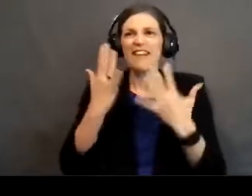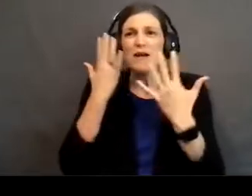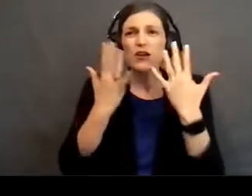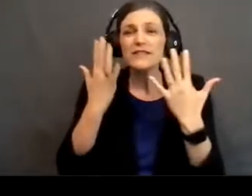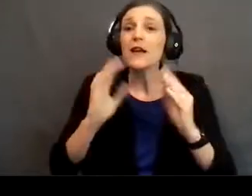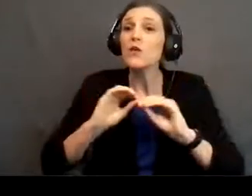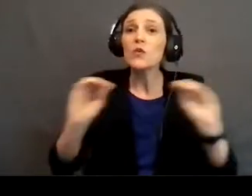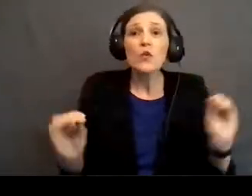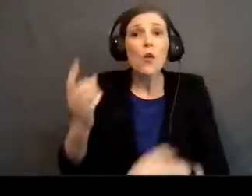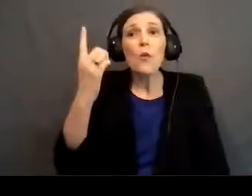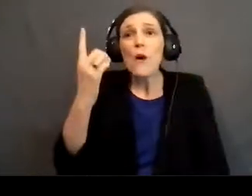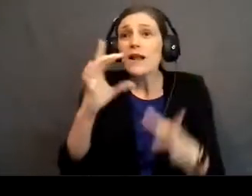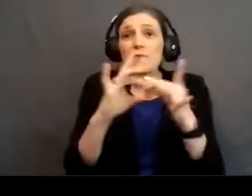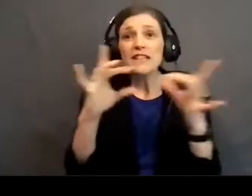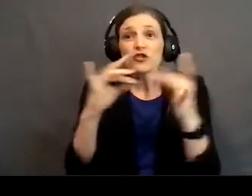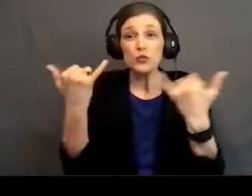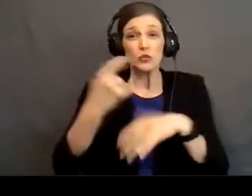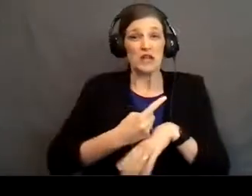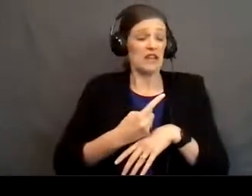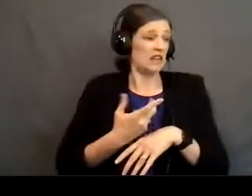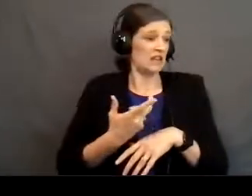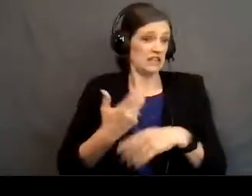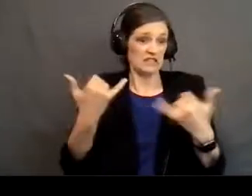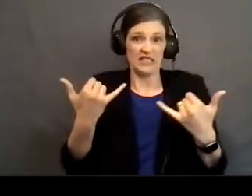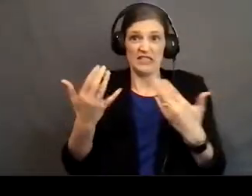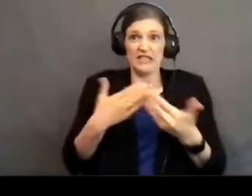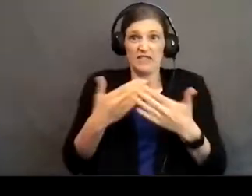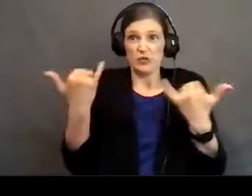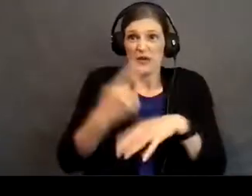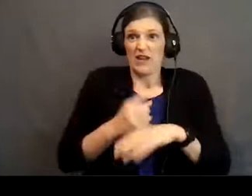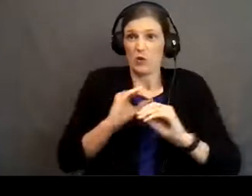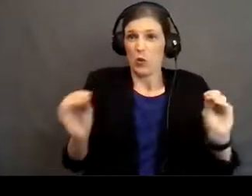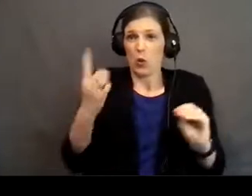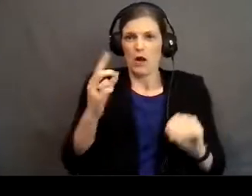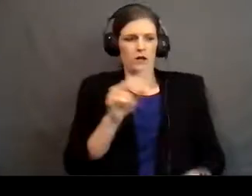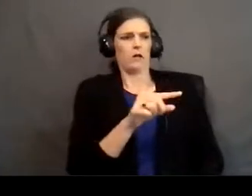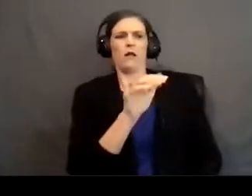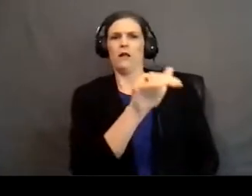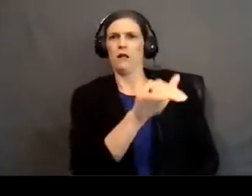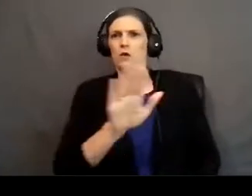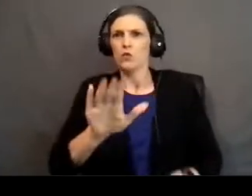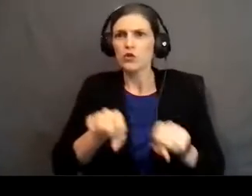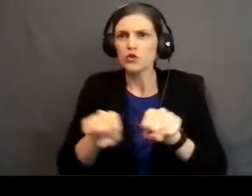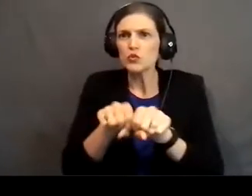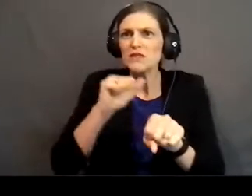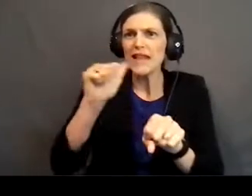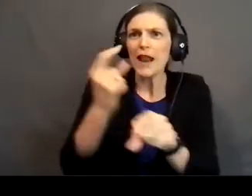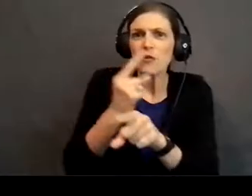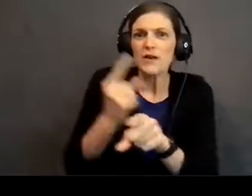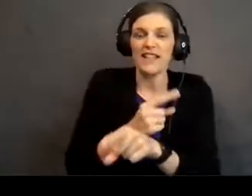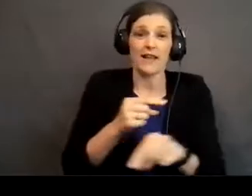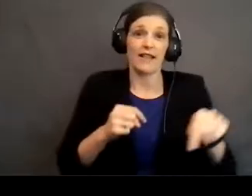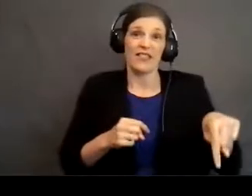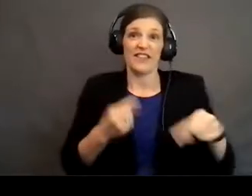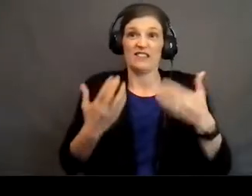no one has said anything. To this day, I don't think anyone has pointed out my shoes were not appropriate. Like, these are